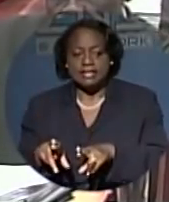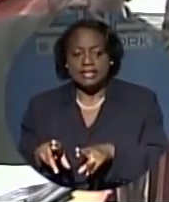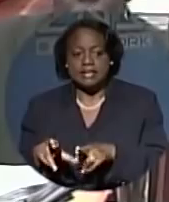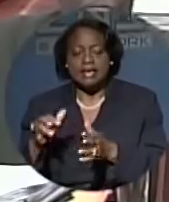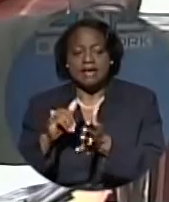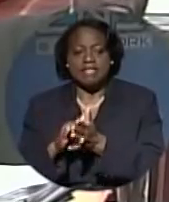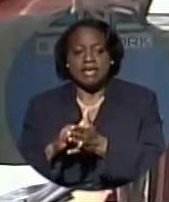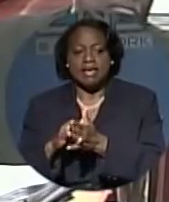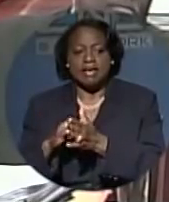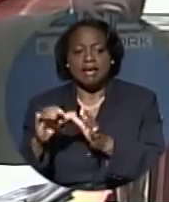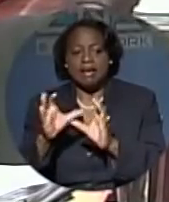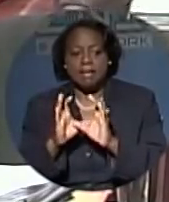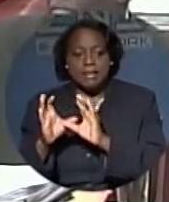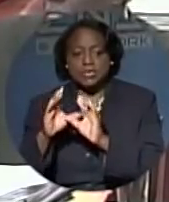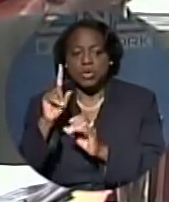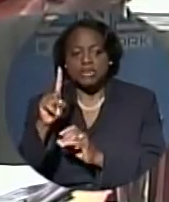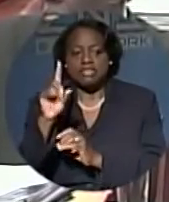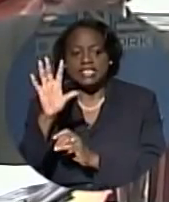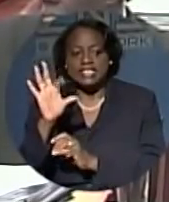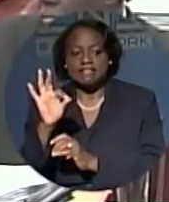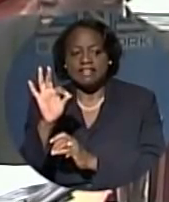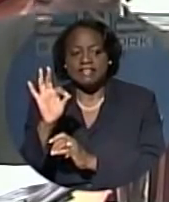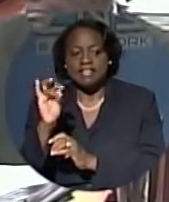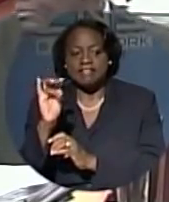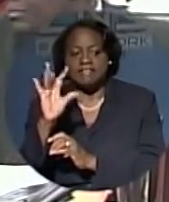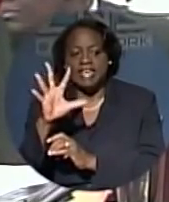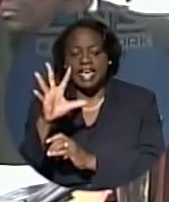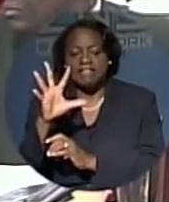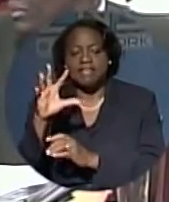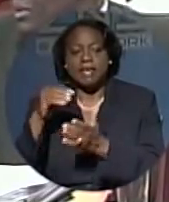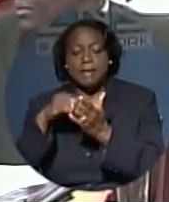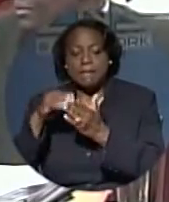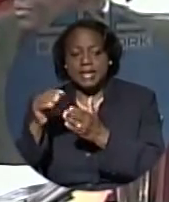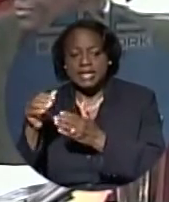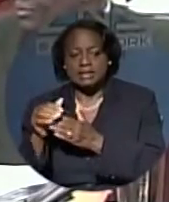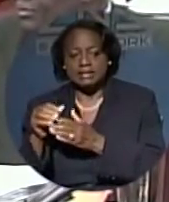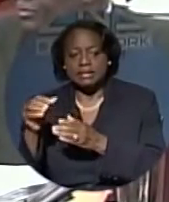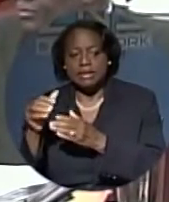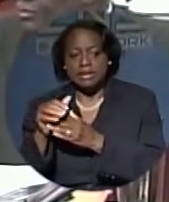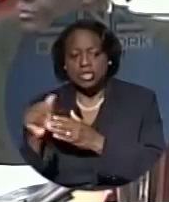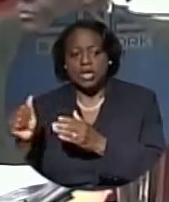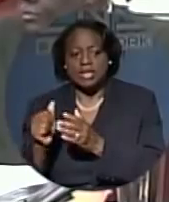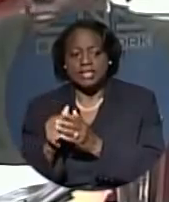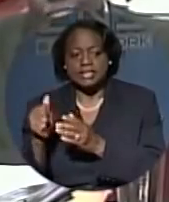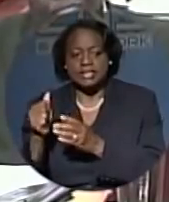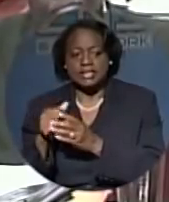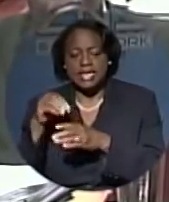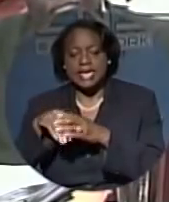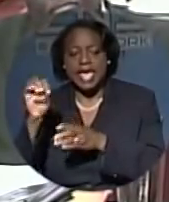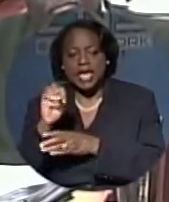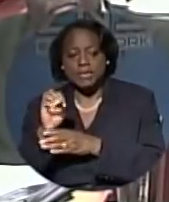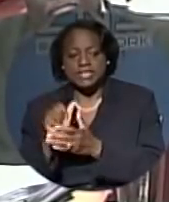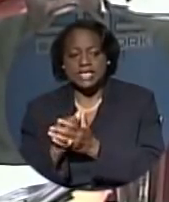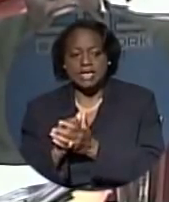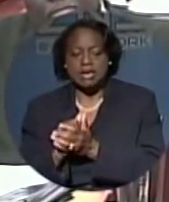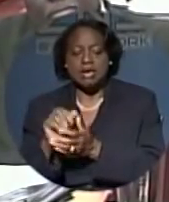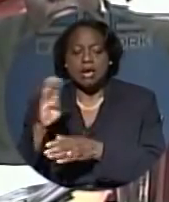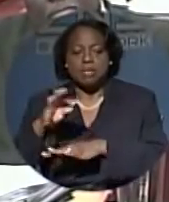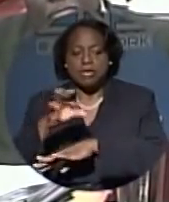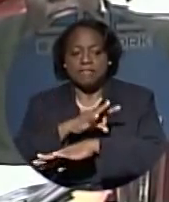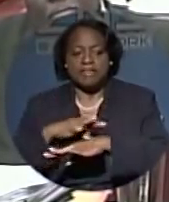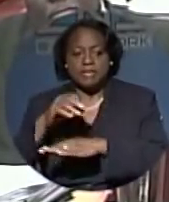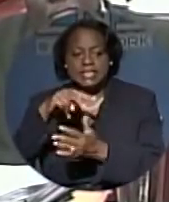$175 million loan to Kirzner International and to equity. Brookfield will now stand in